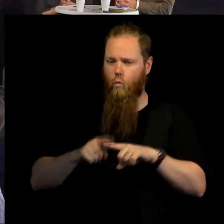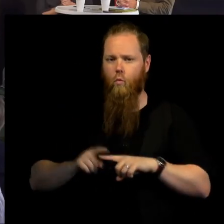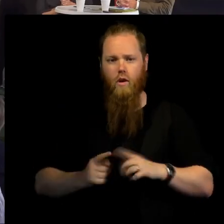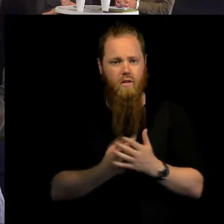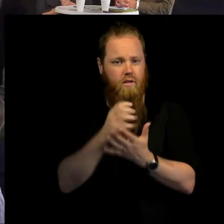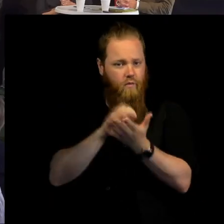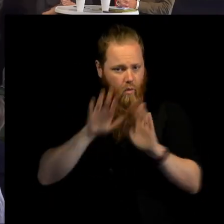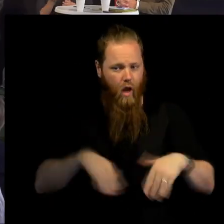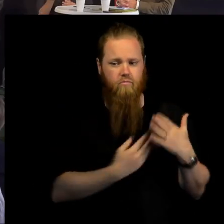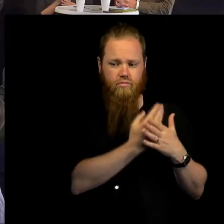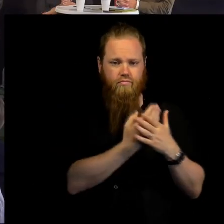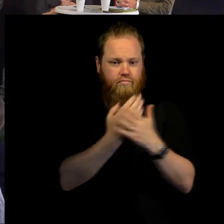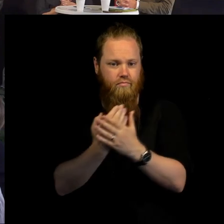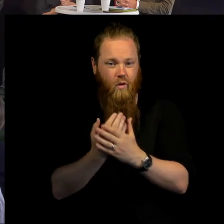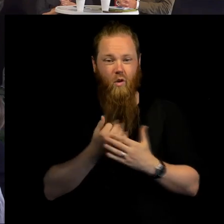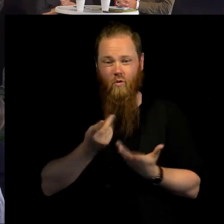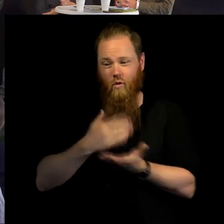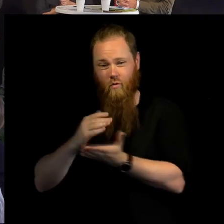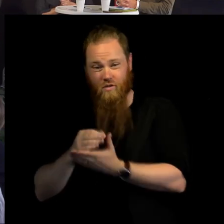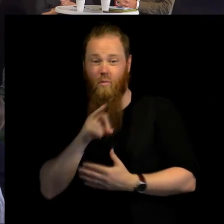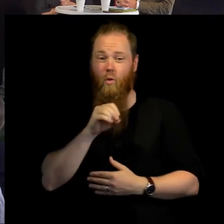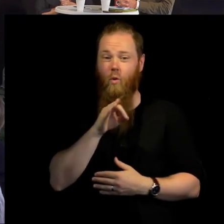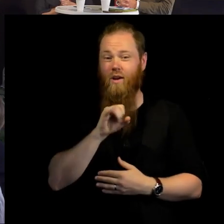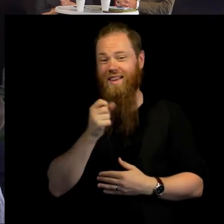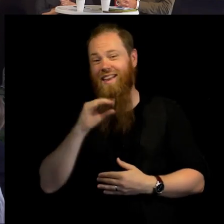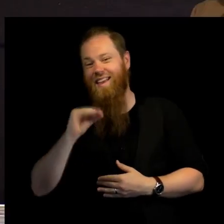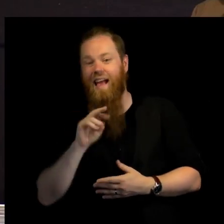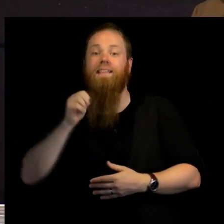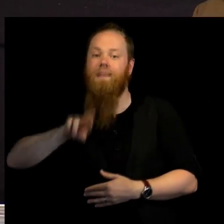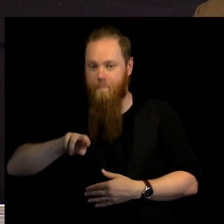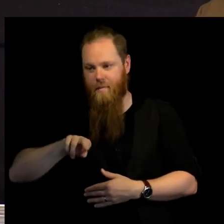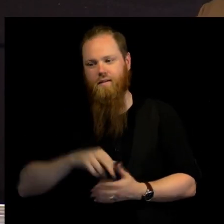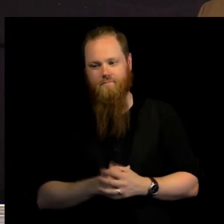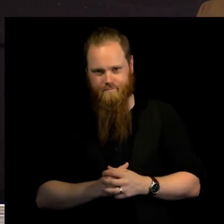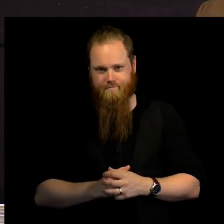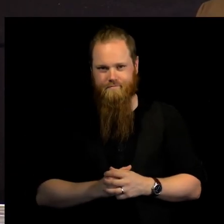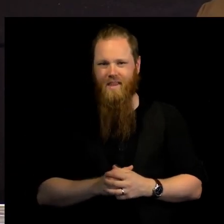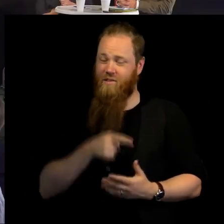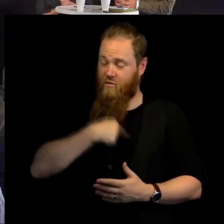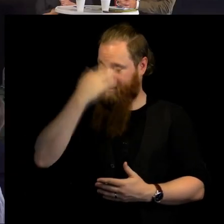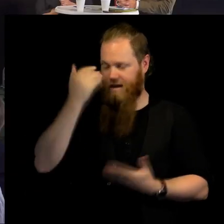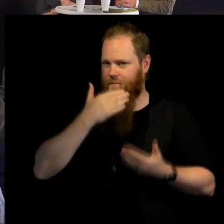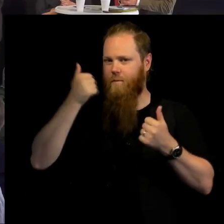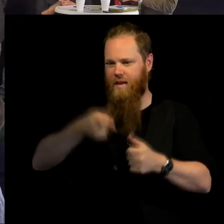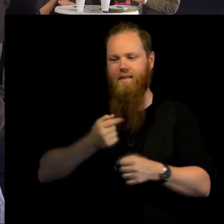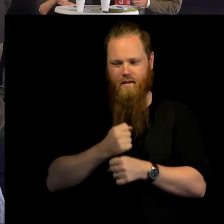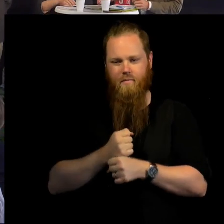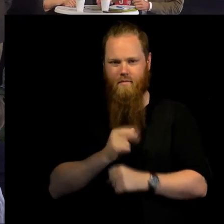have been in and still are in, such as the Rohingya crisis, and improve, certainly. Henrik,